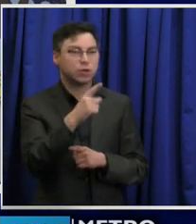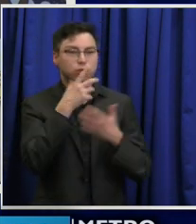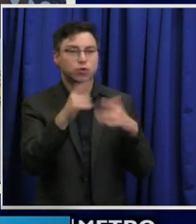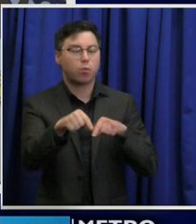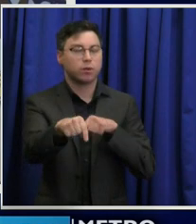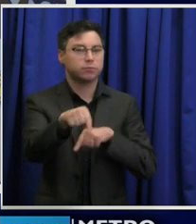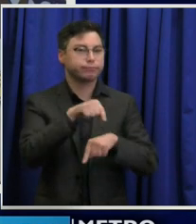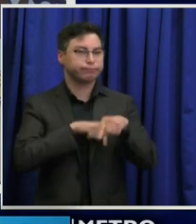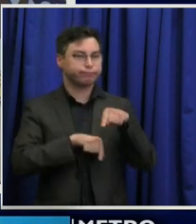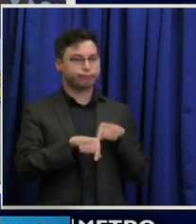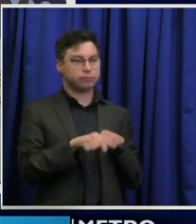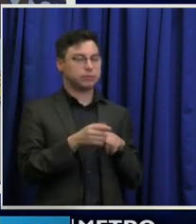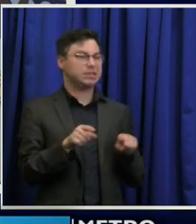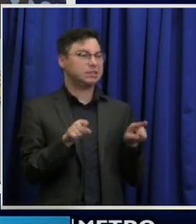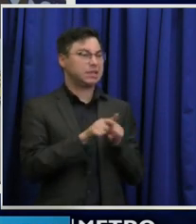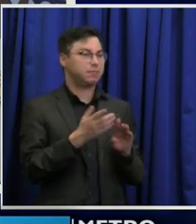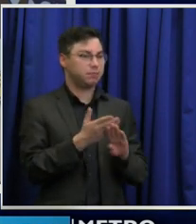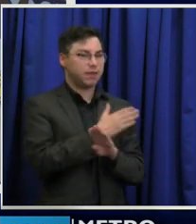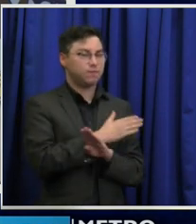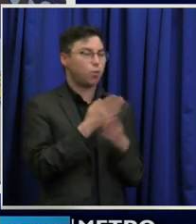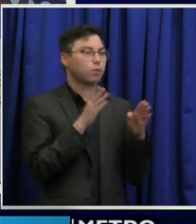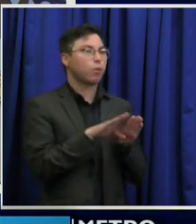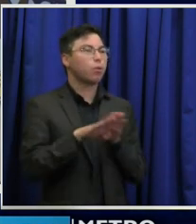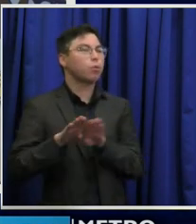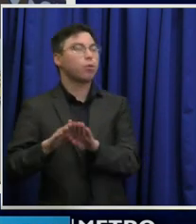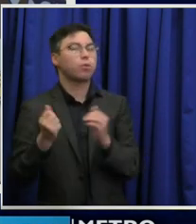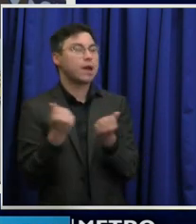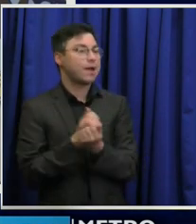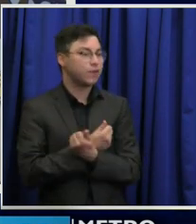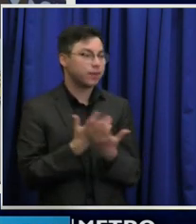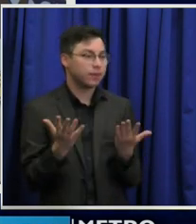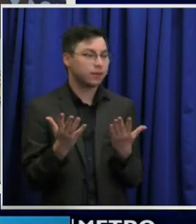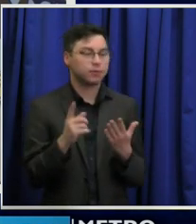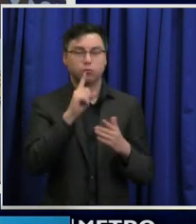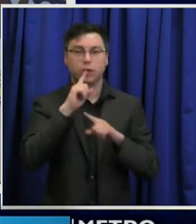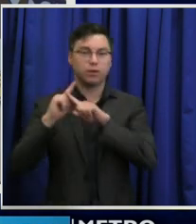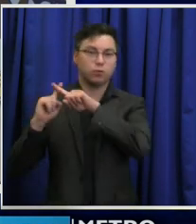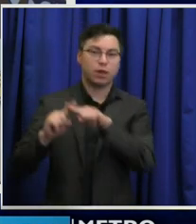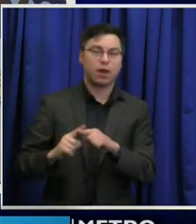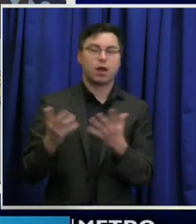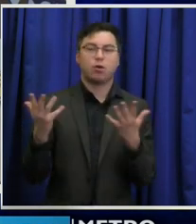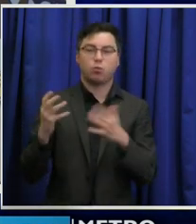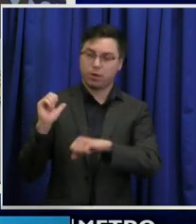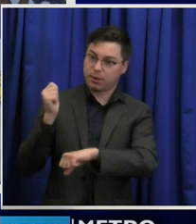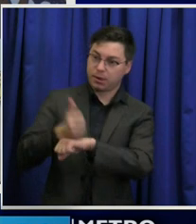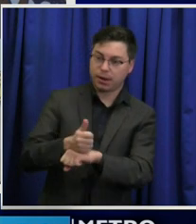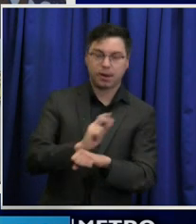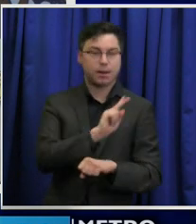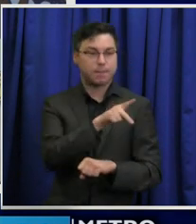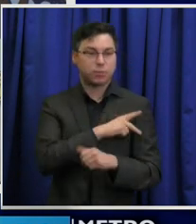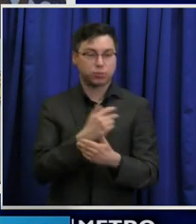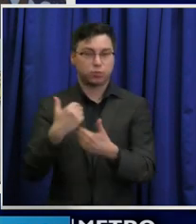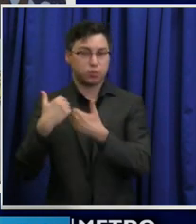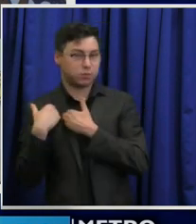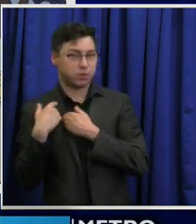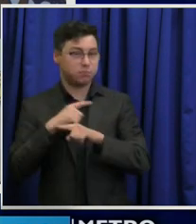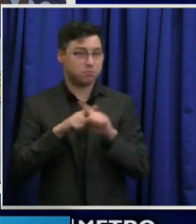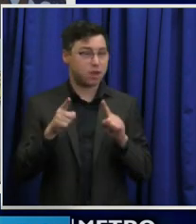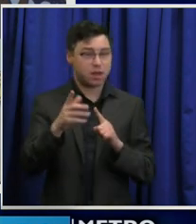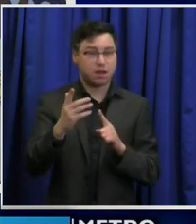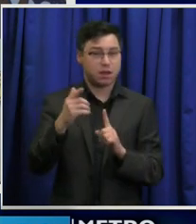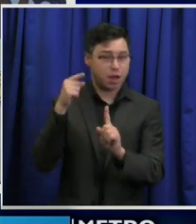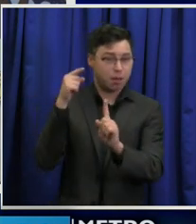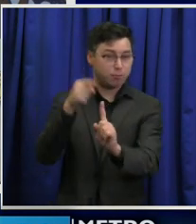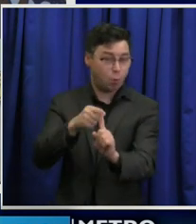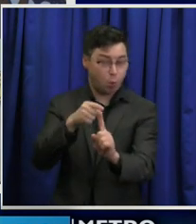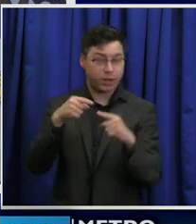phases of reopening, uh, just yet relying on, on what's already in place and personal responsibility, but is there a point in this